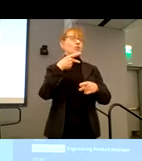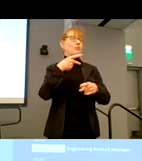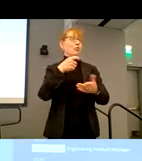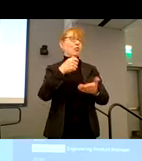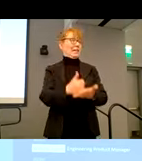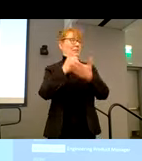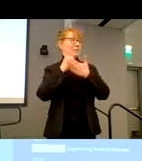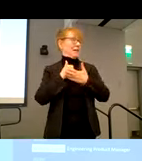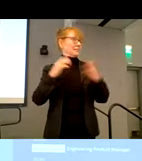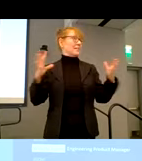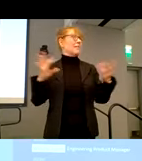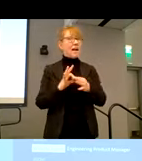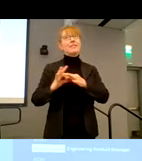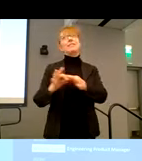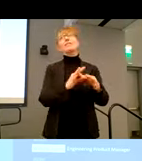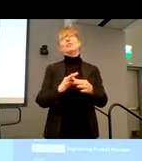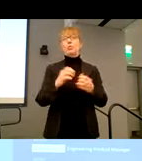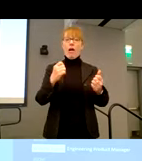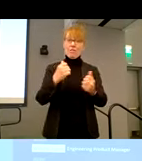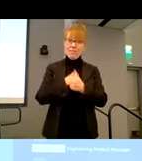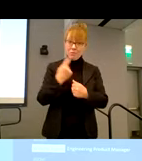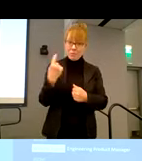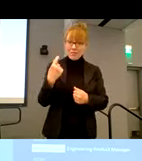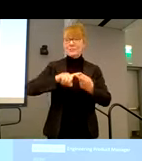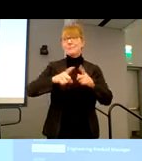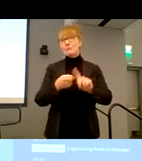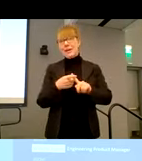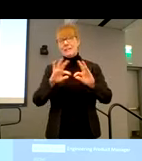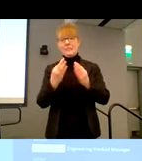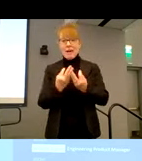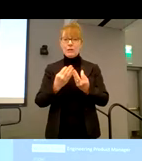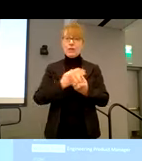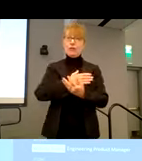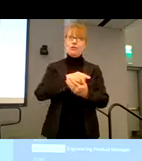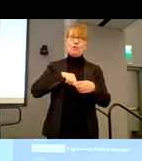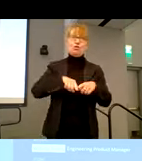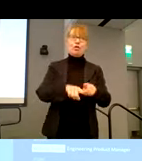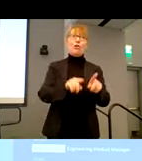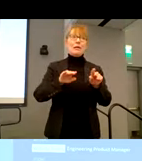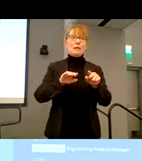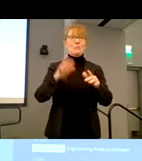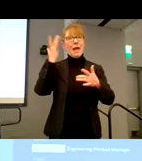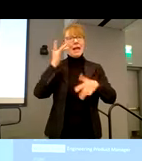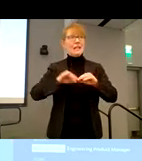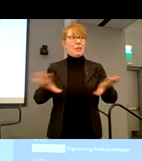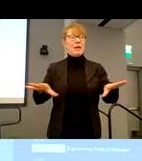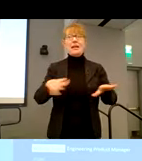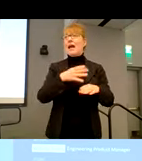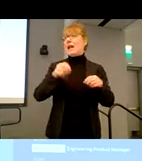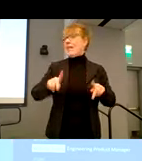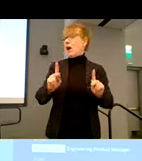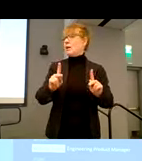to our loved ones and friends and families over the pandemic. And thank you for allowing us to remain employed